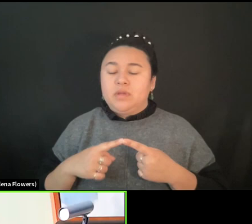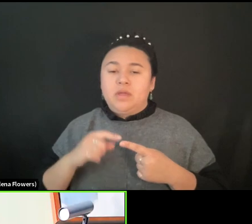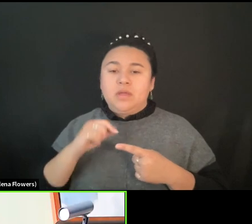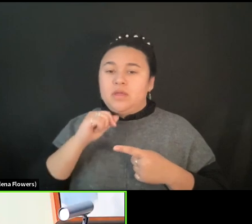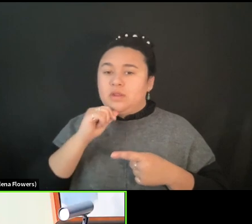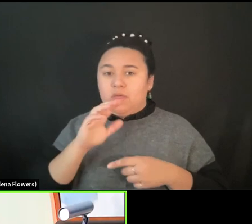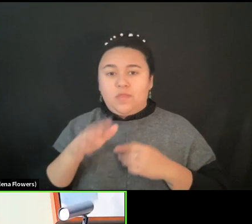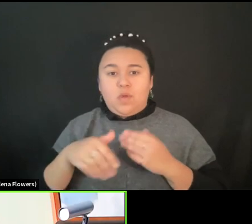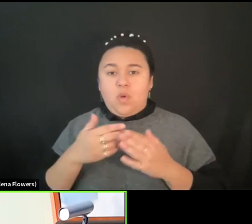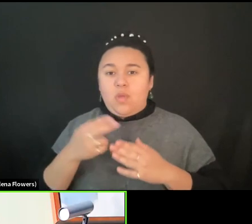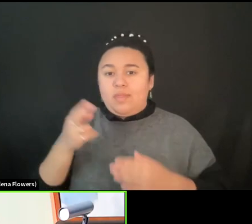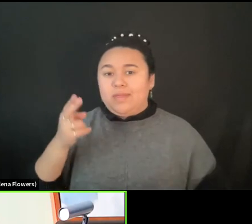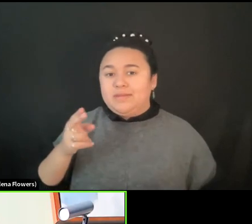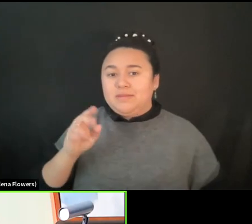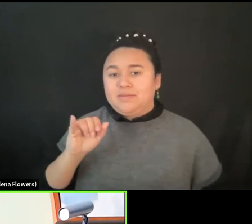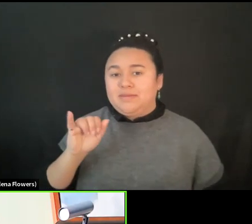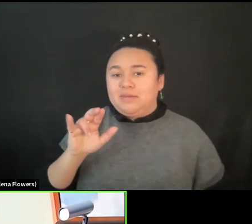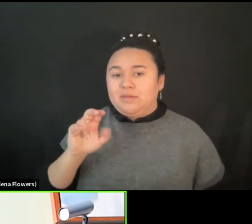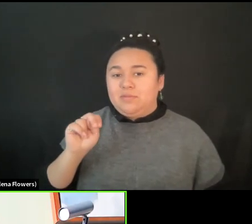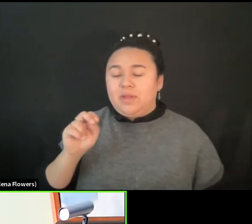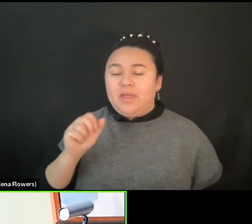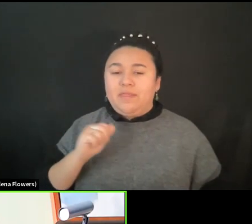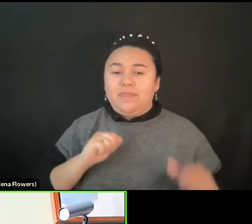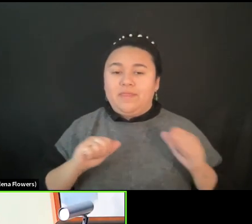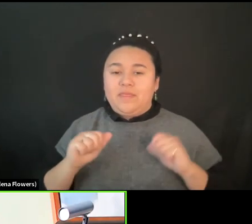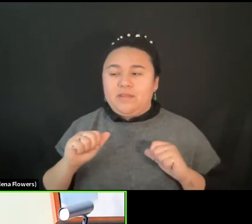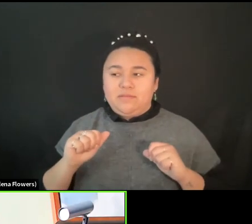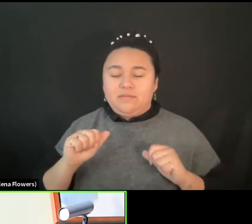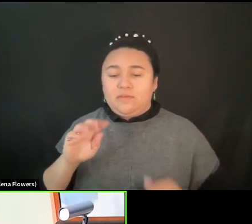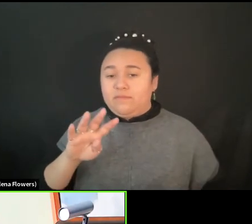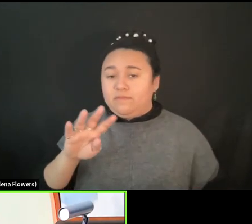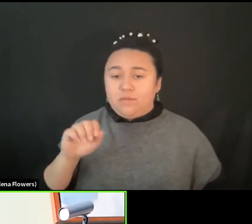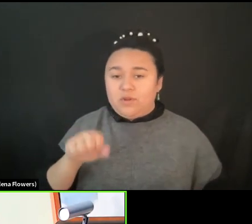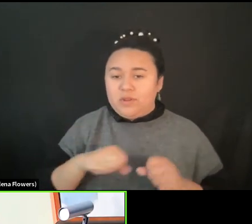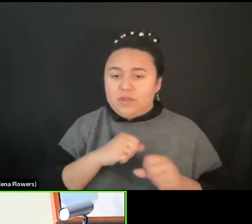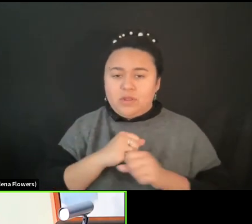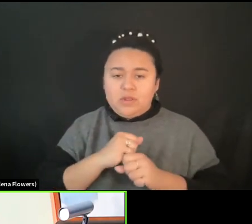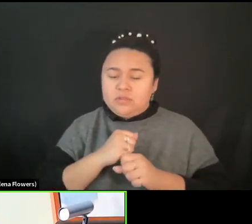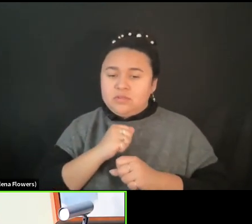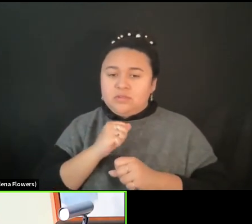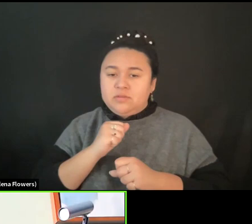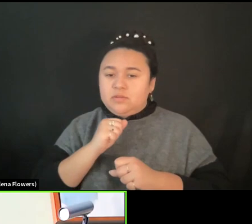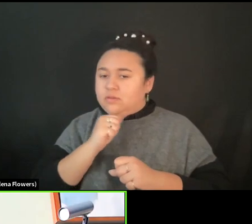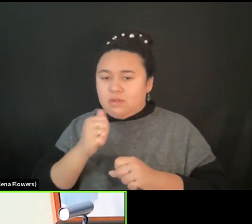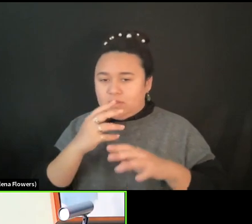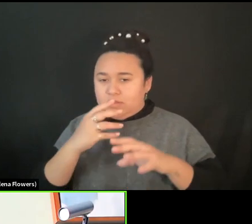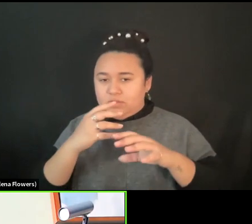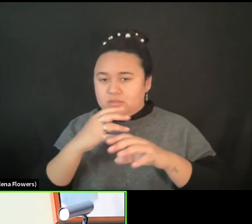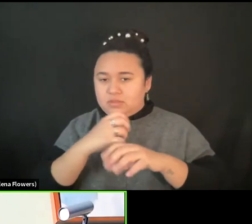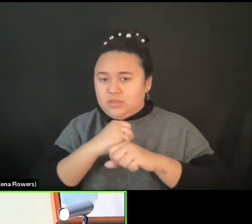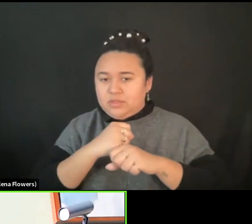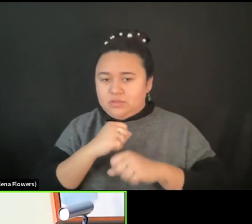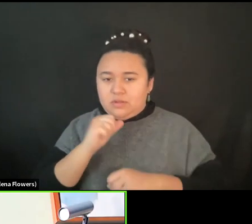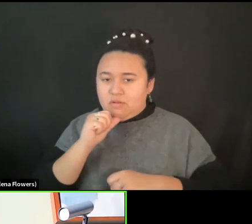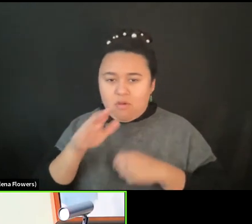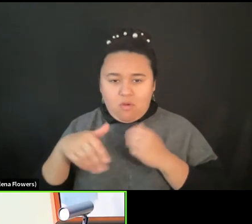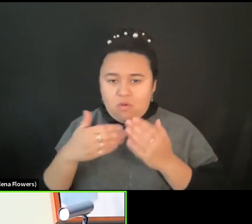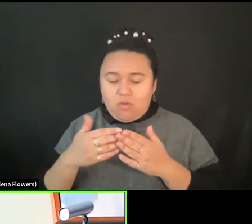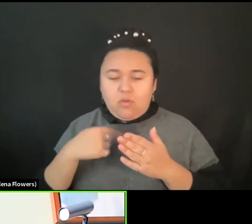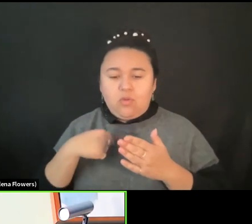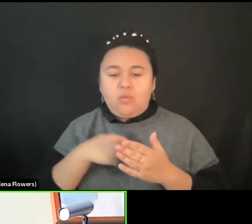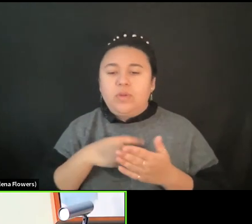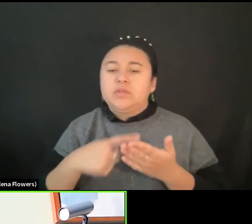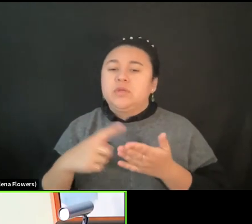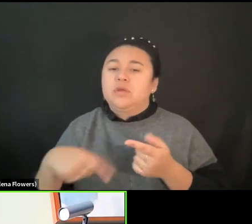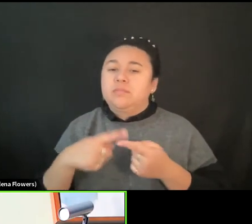40 years was compromising with the censorship. We talk about strong, brave